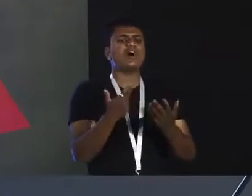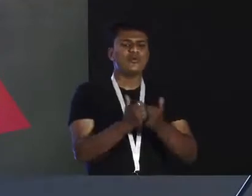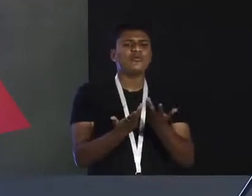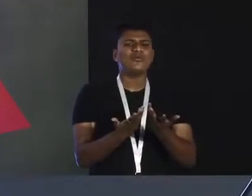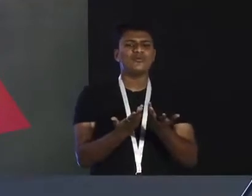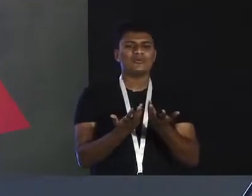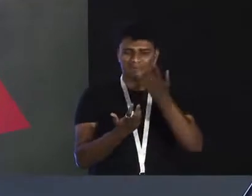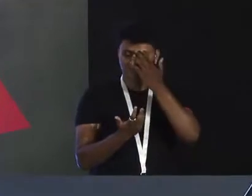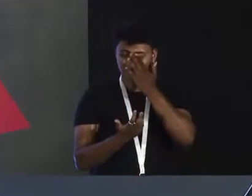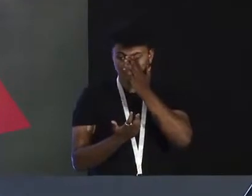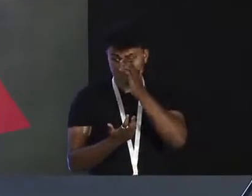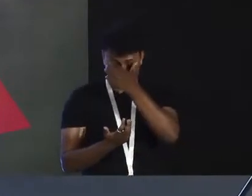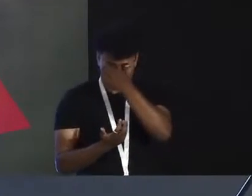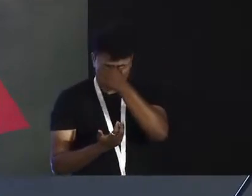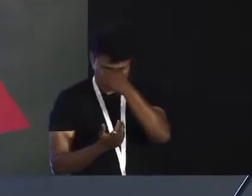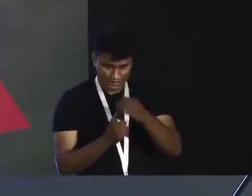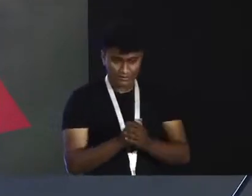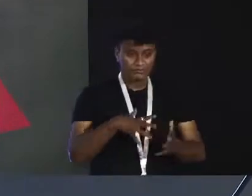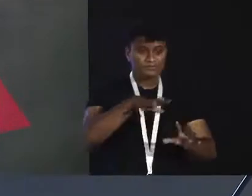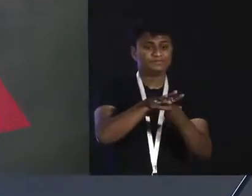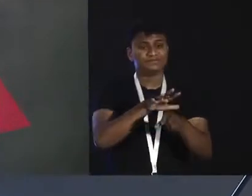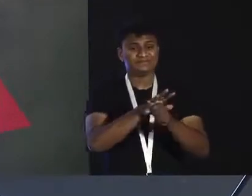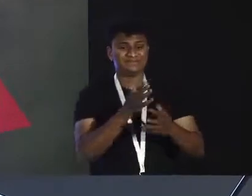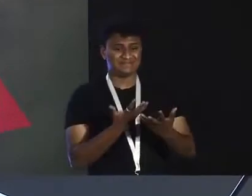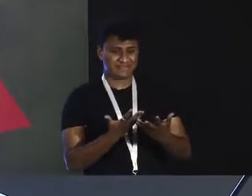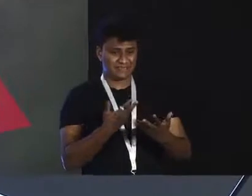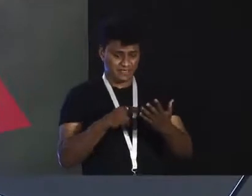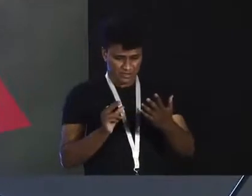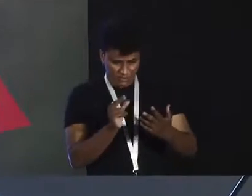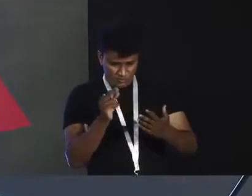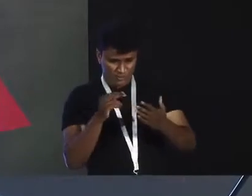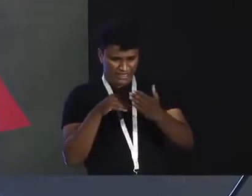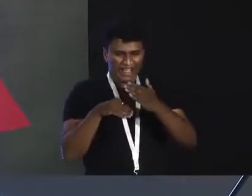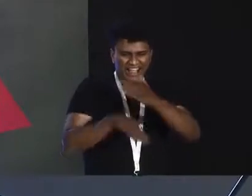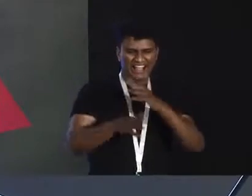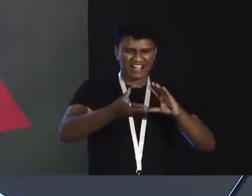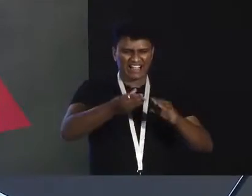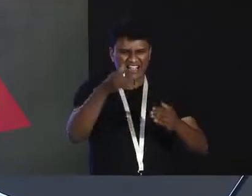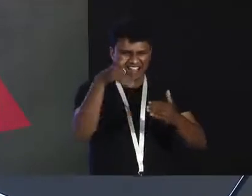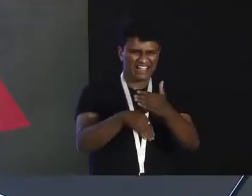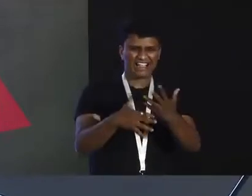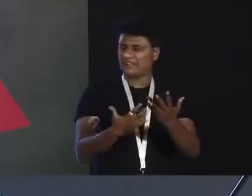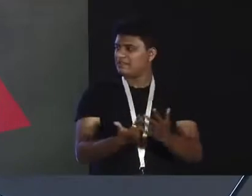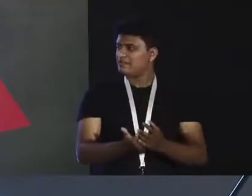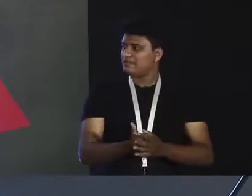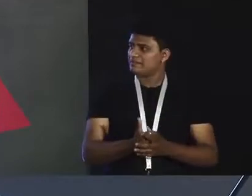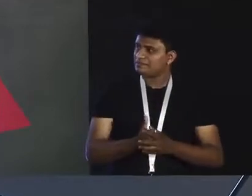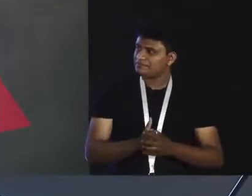Yeah. Accessibility. User interface design. Any of us design web pages?